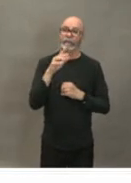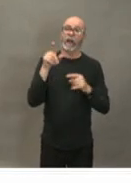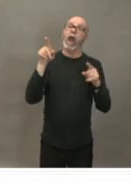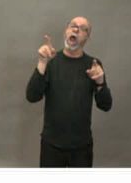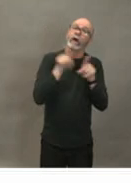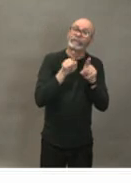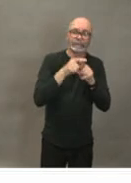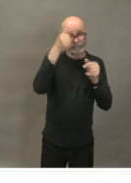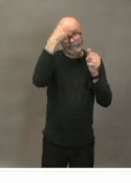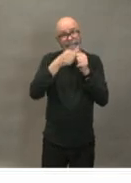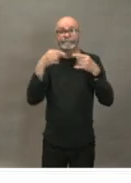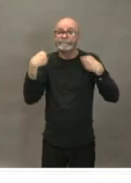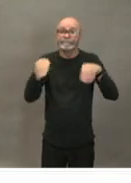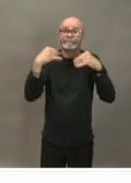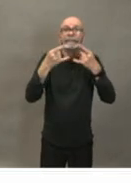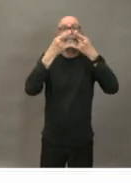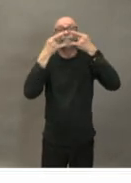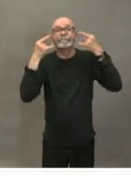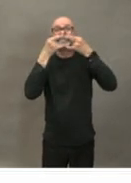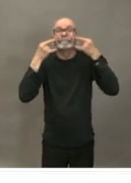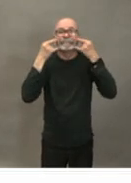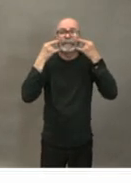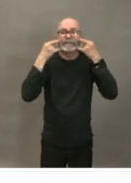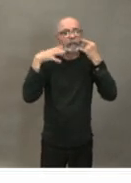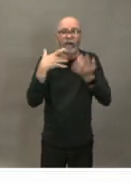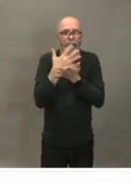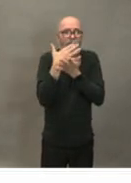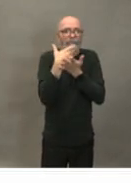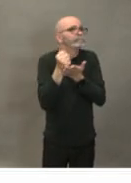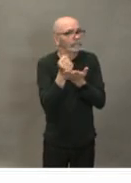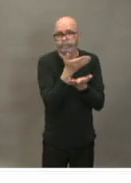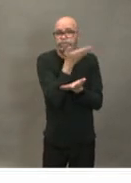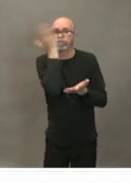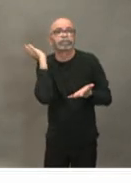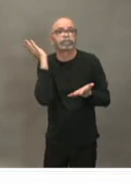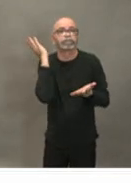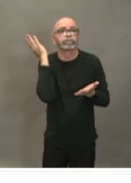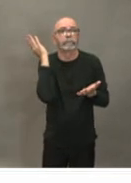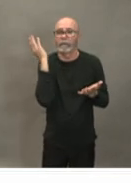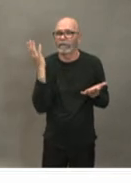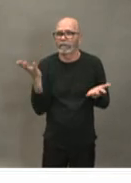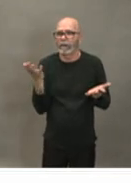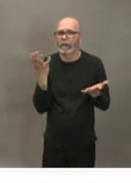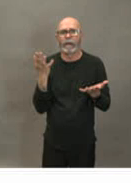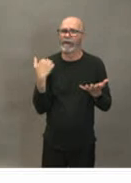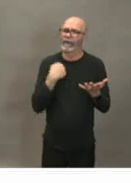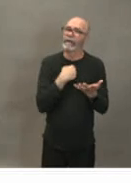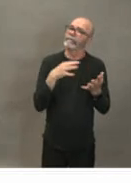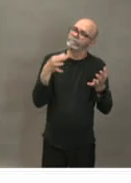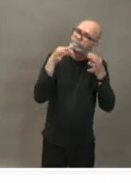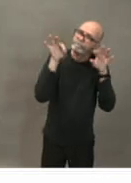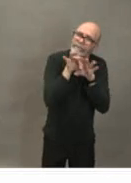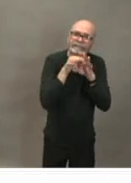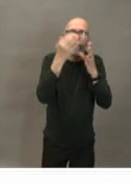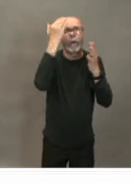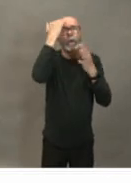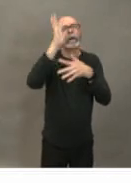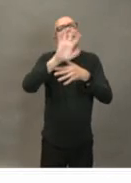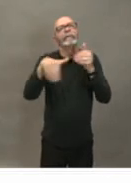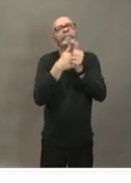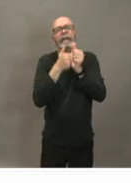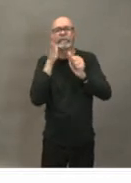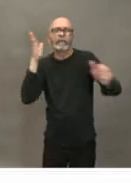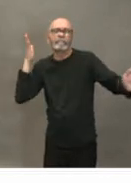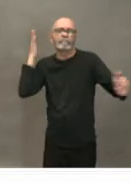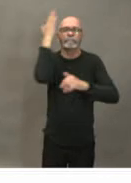protective equipment so it's really important that this has to happen across the world but we can only control things some things in nova scotia it's